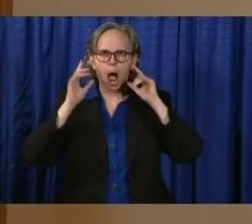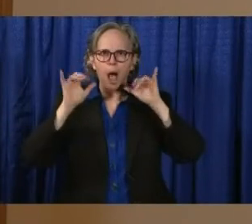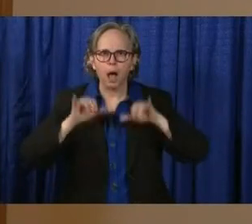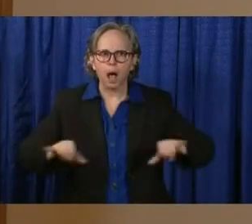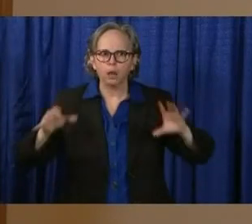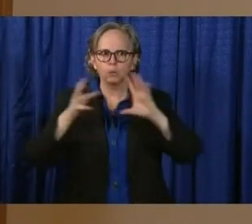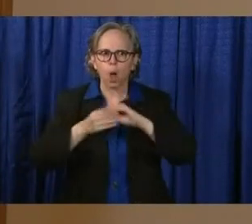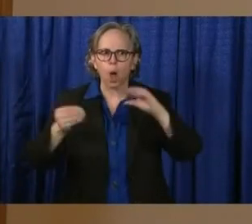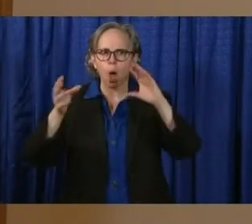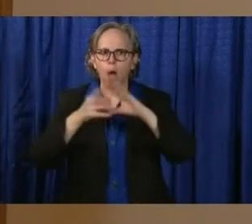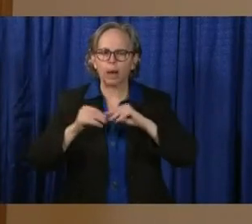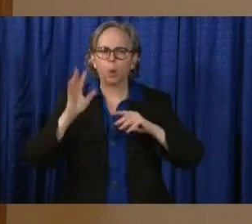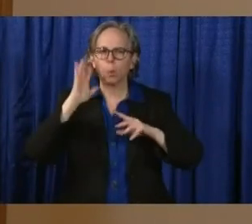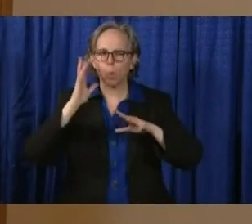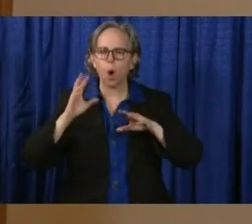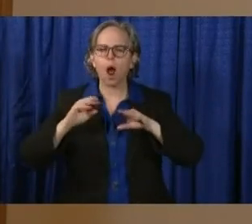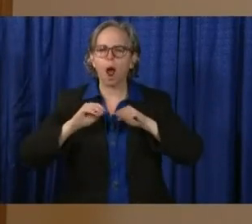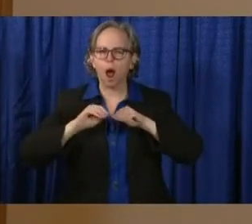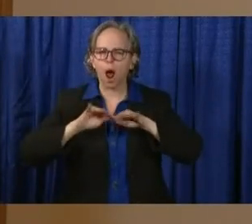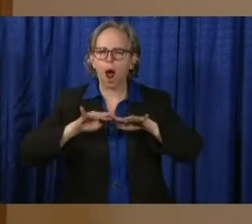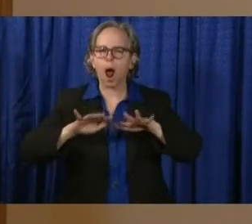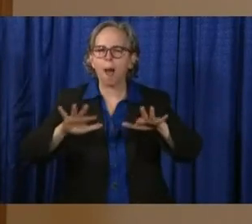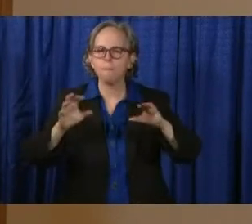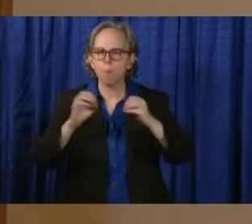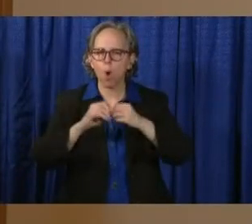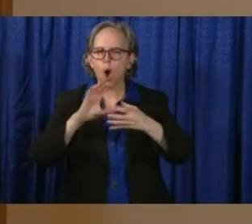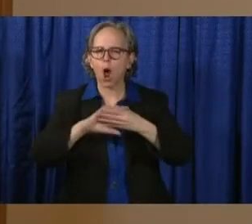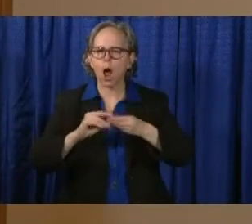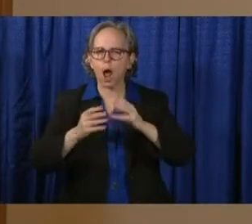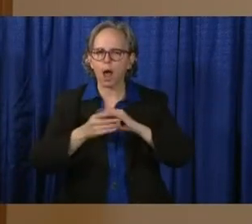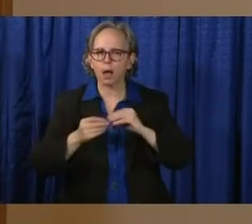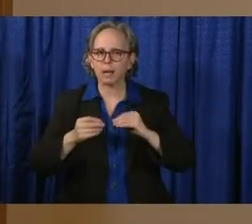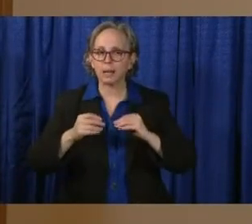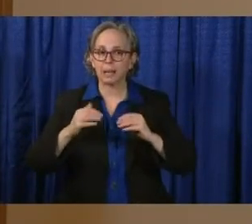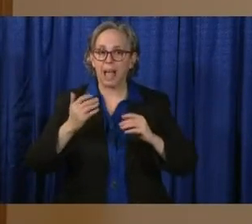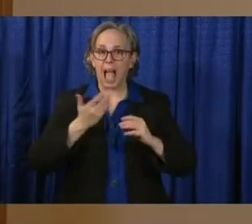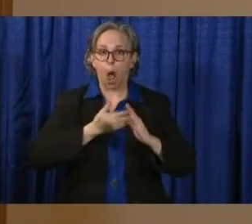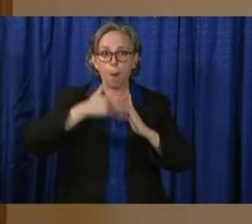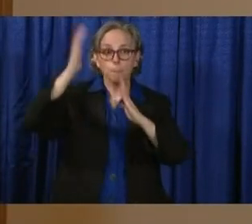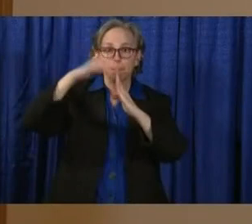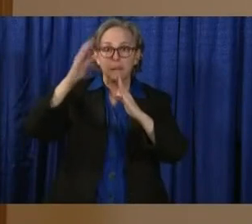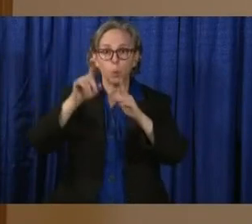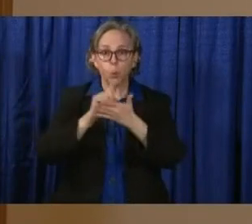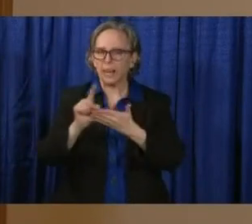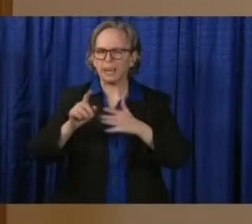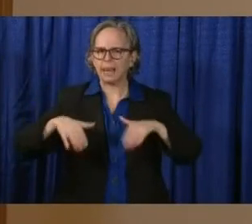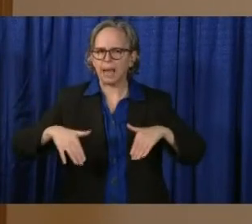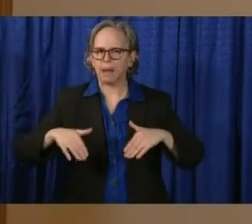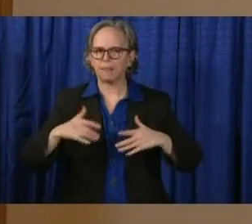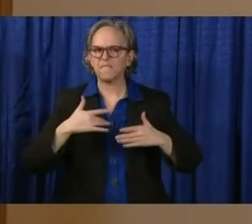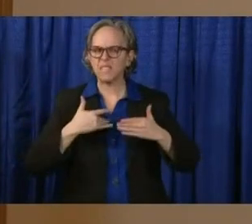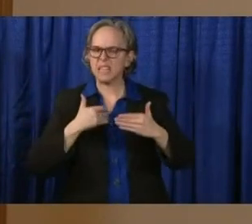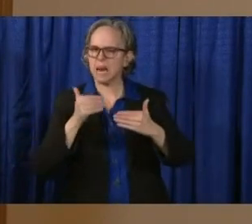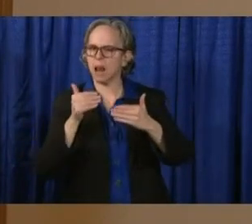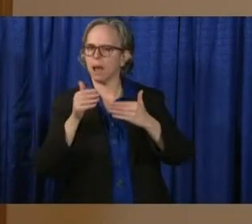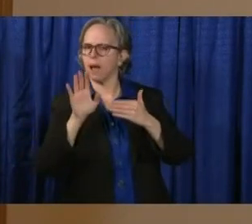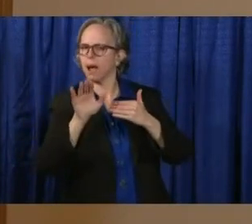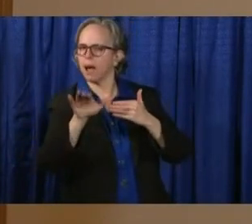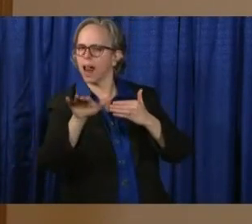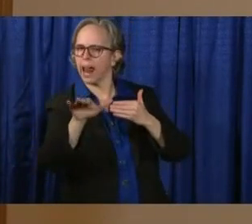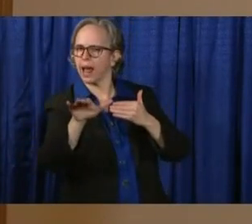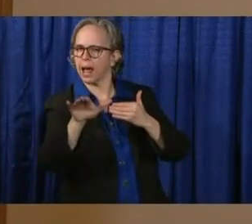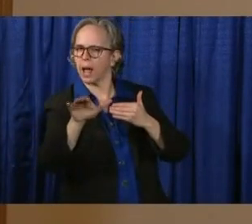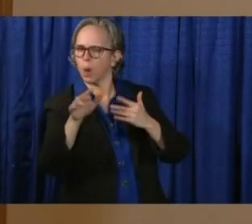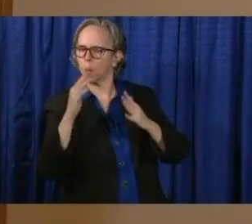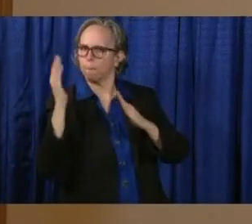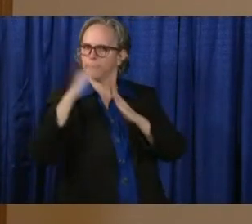think this is our peak week. I think our peak is farther out. I think everything that we are doing is to